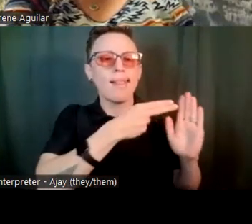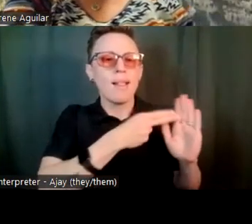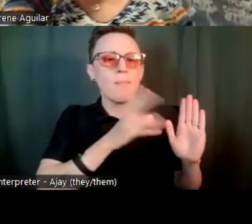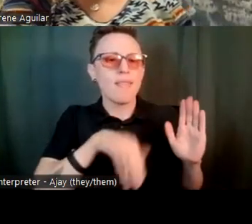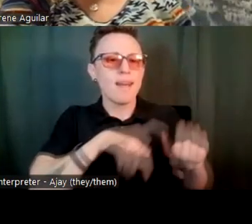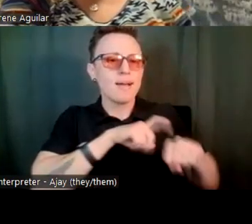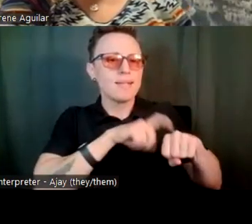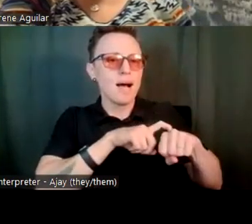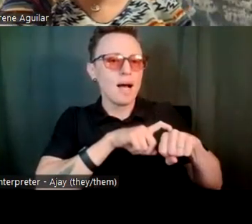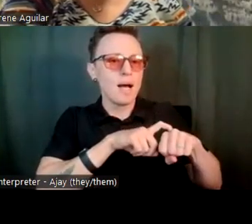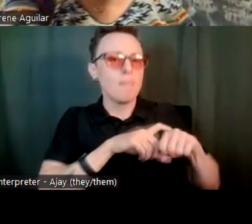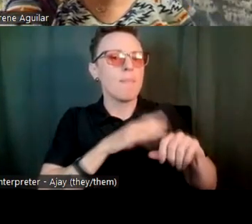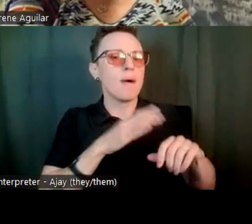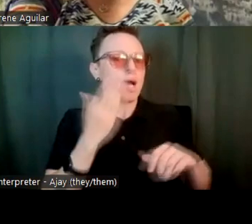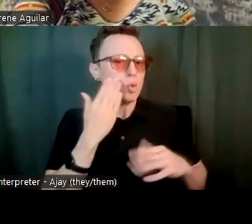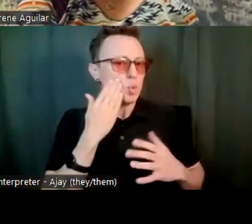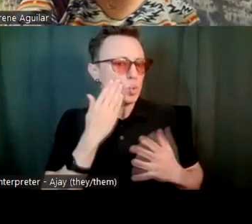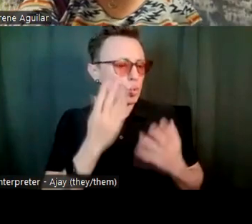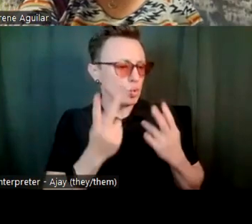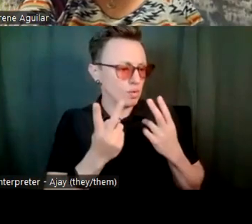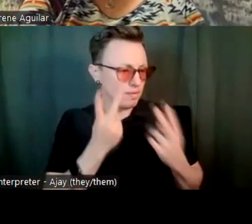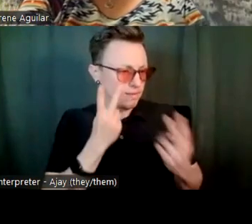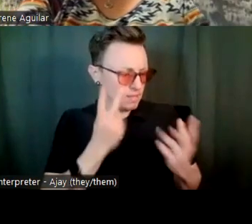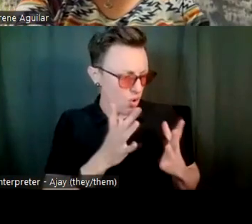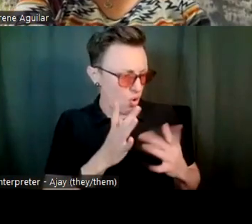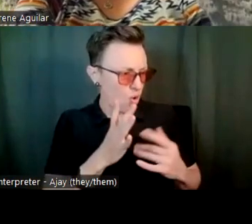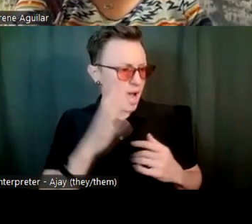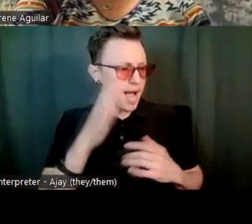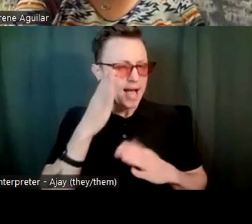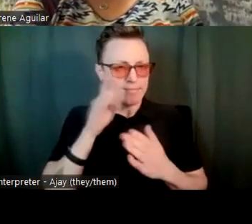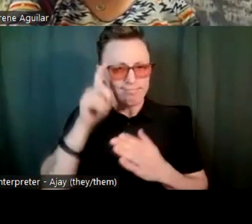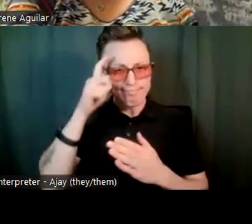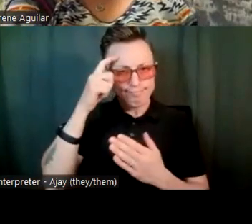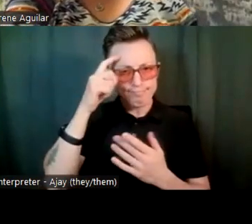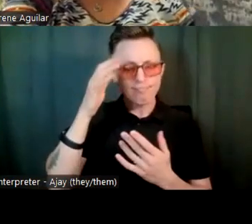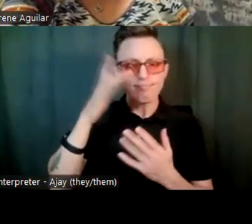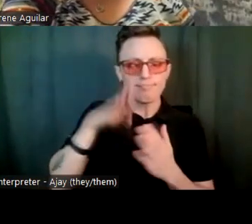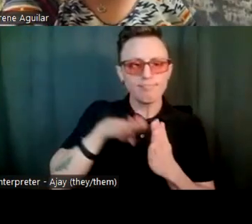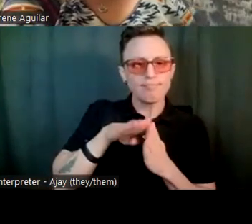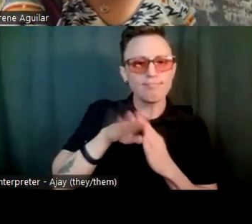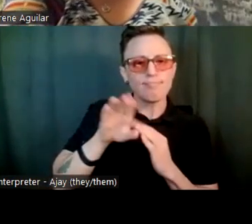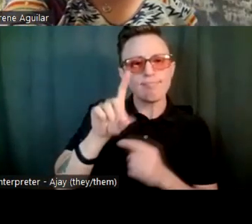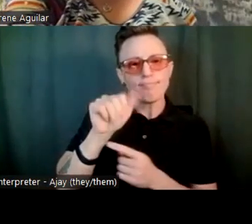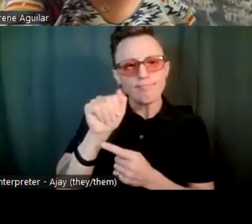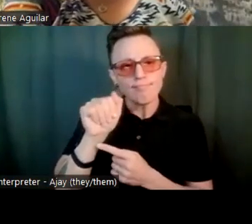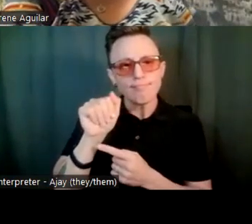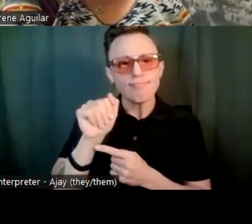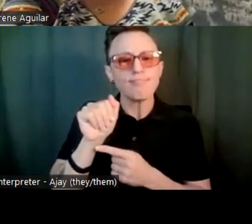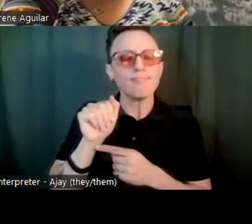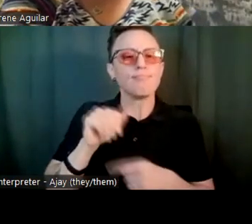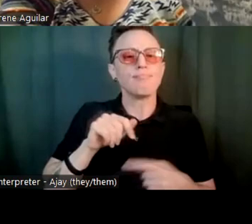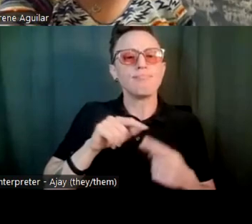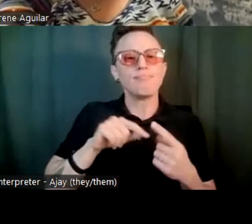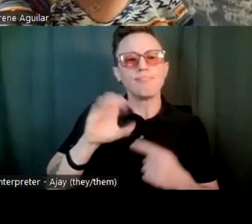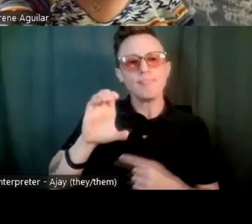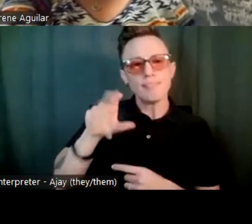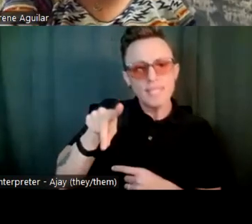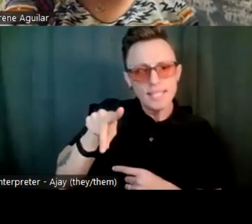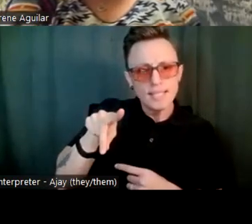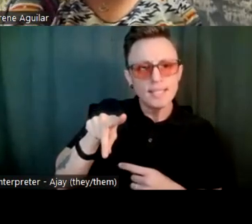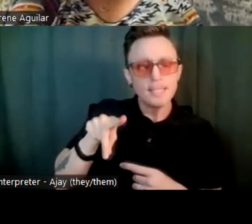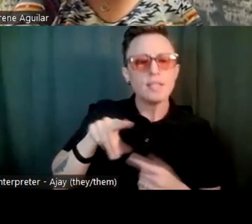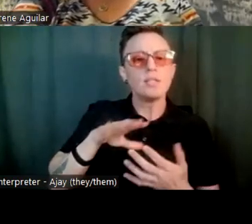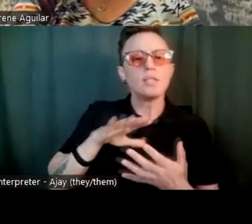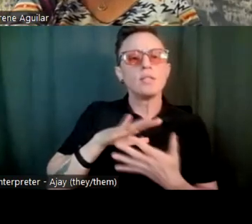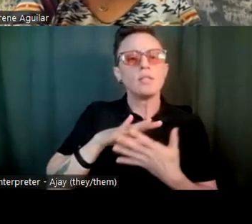physical and developmental disabilities. She has spastic, quadriplegic, cerebral palsy. She's